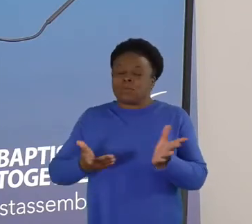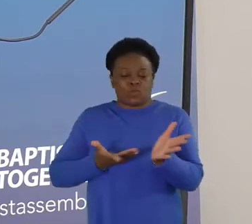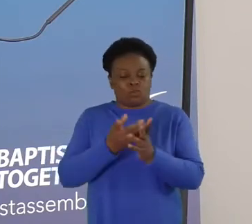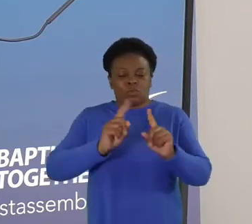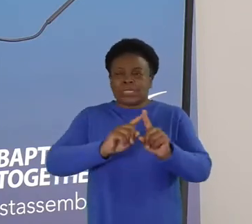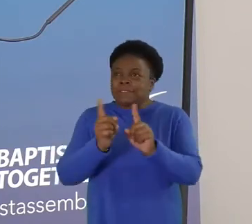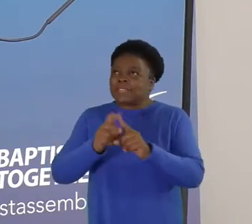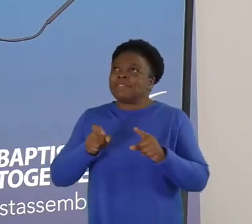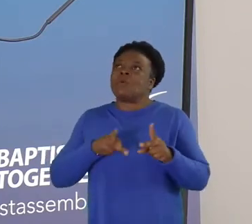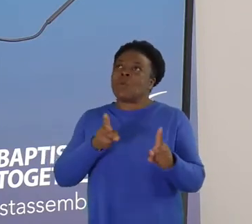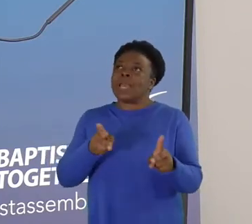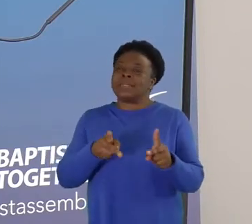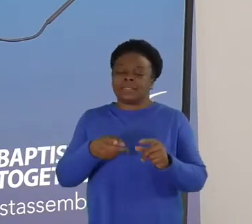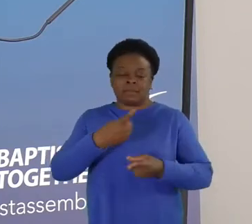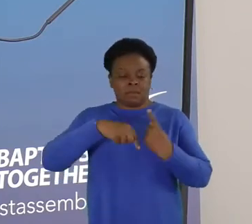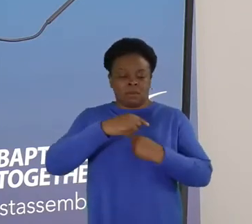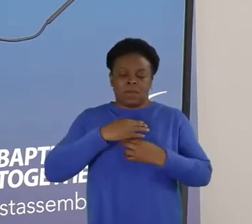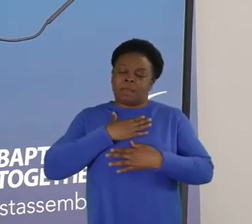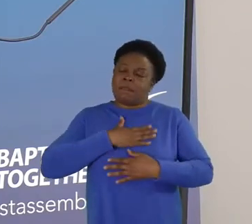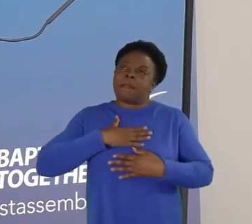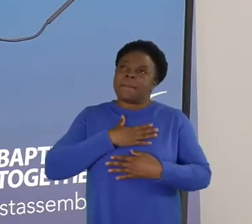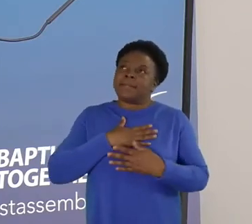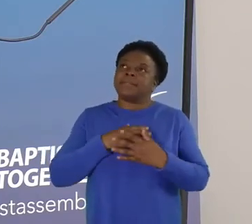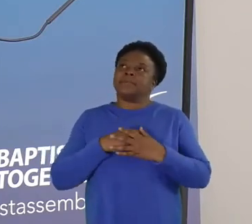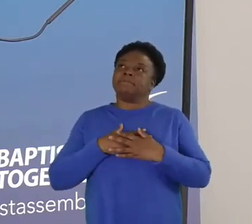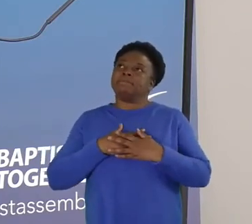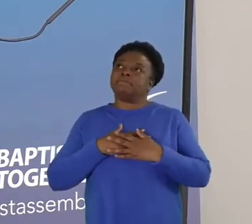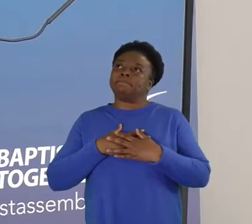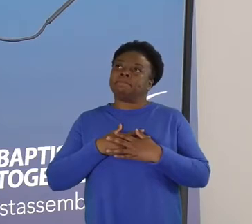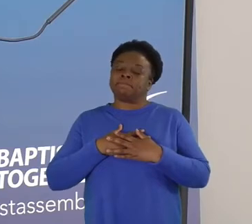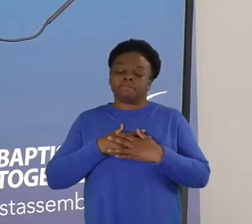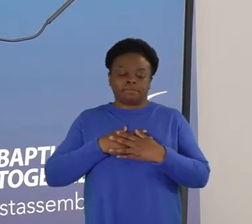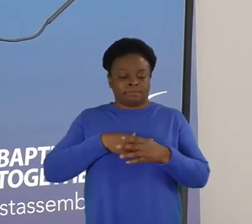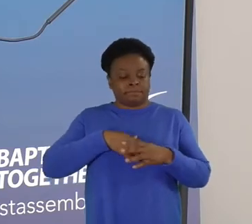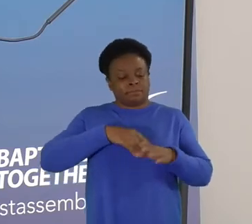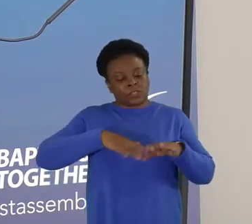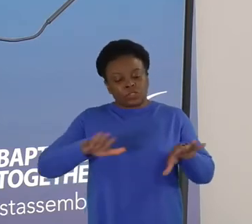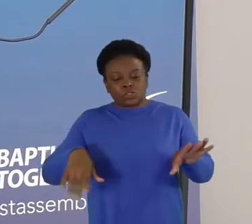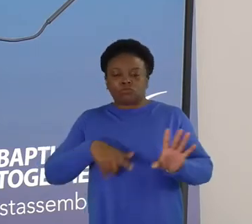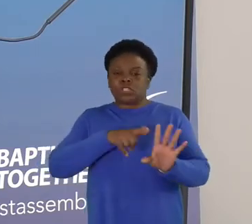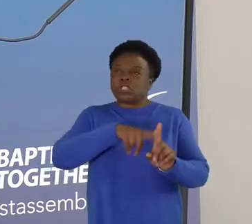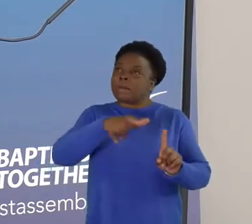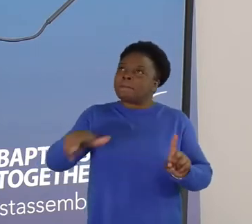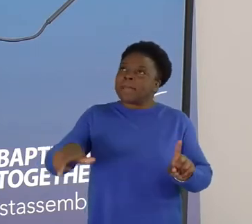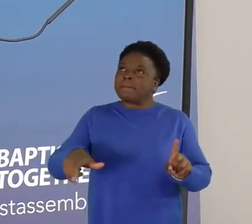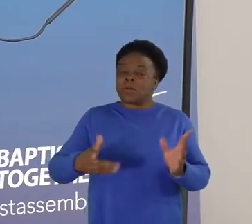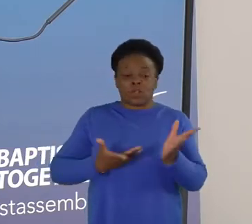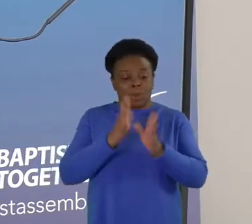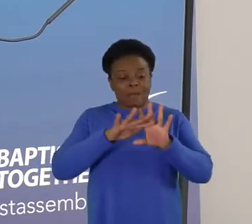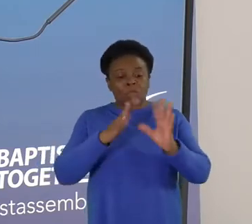We lament the loss of socialisation and education for children and young people around the world.